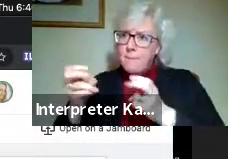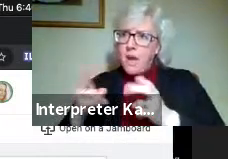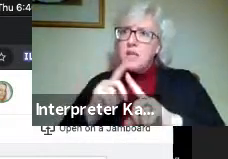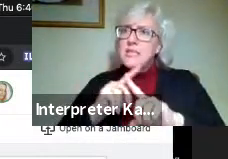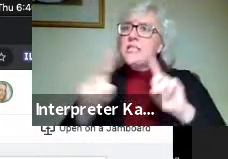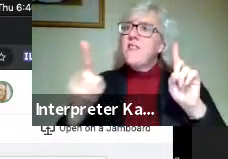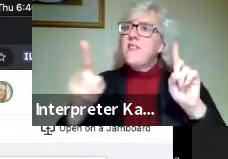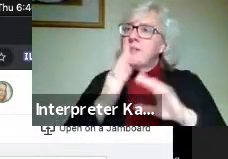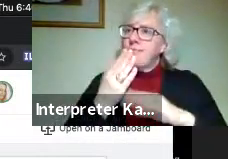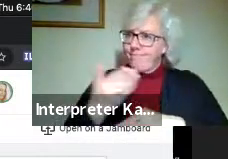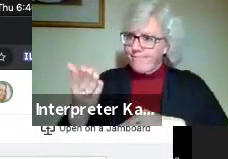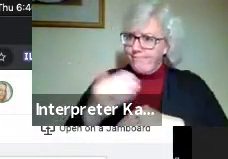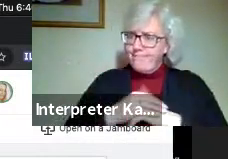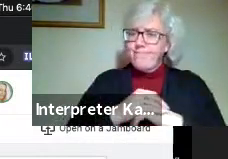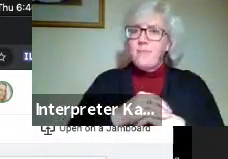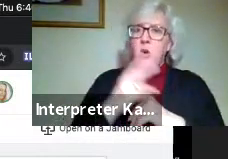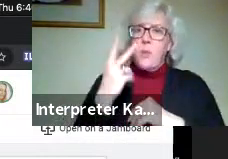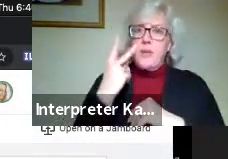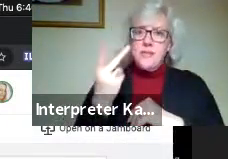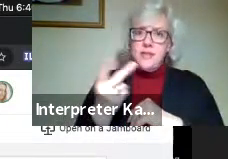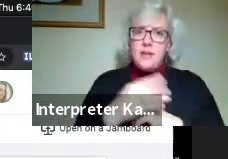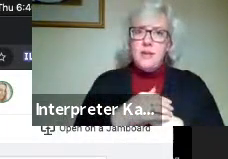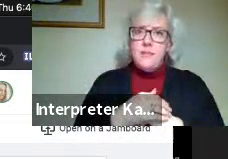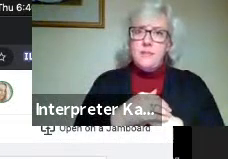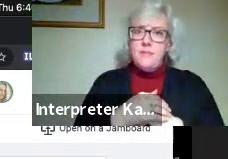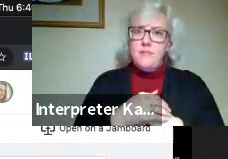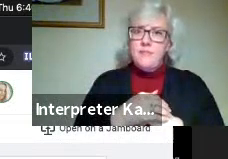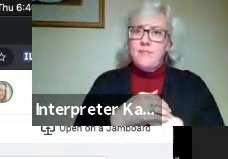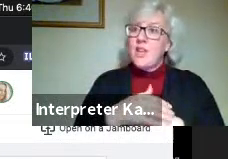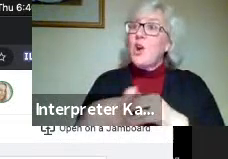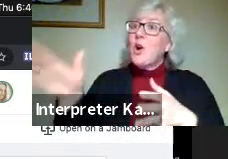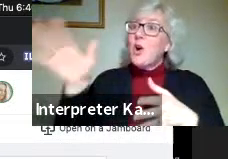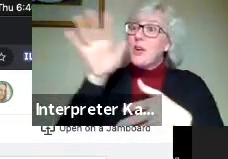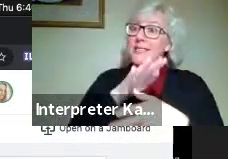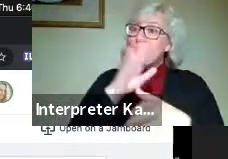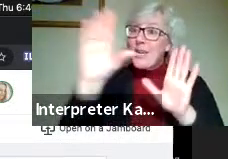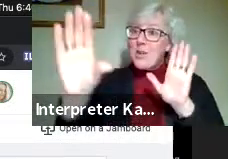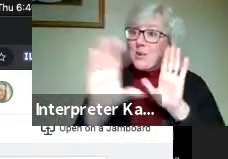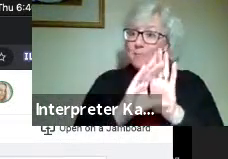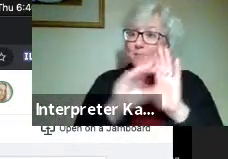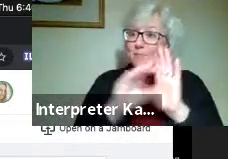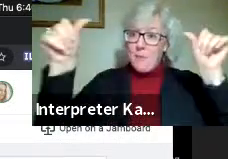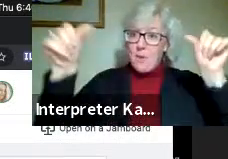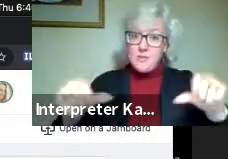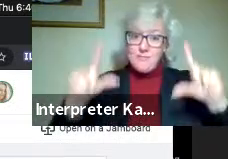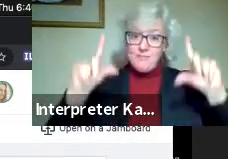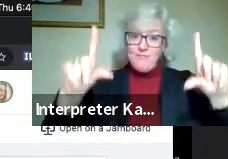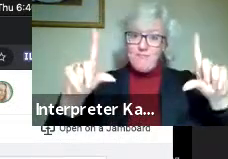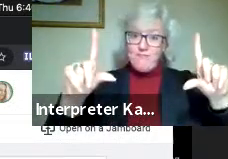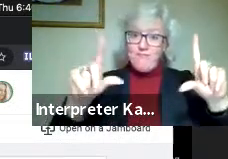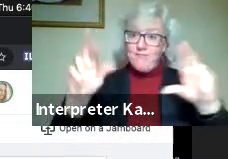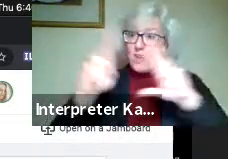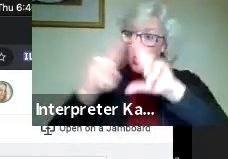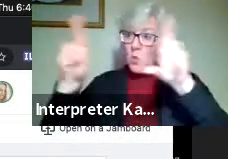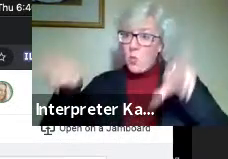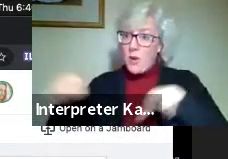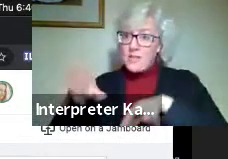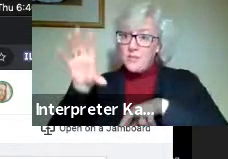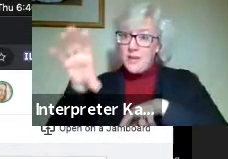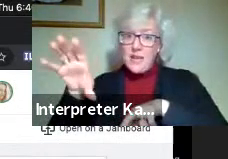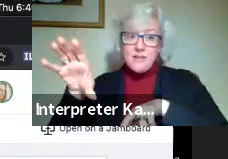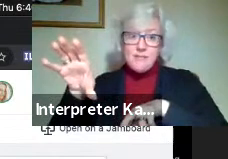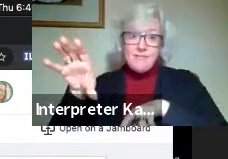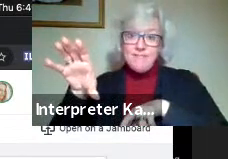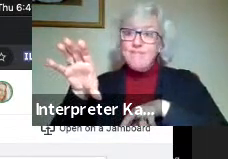applications. So we can see her senior poster in the center off to the right resume on the left